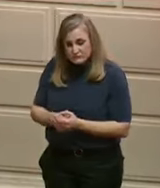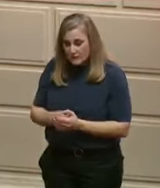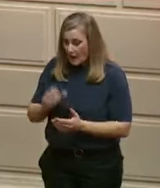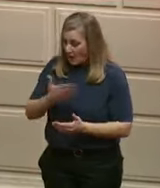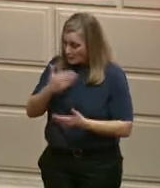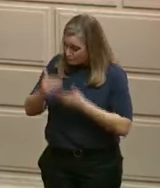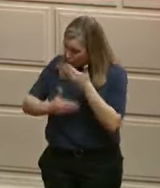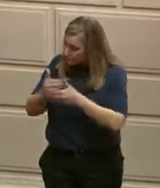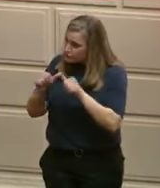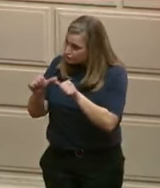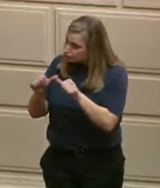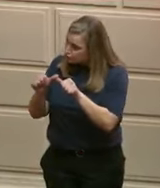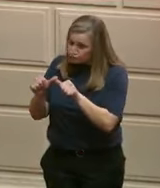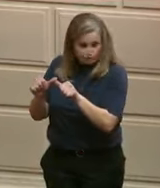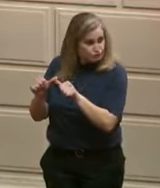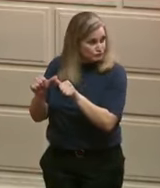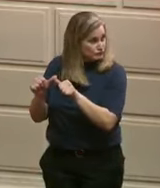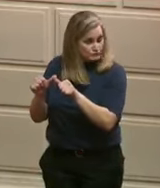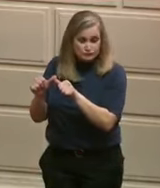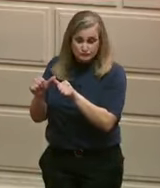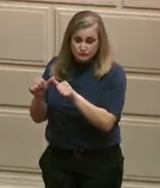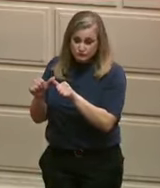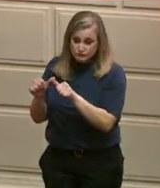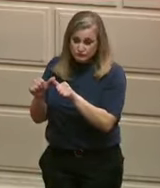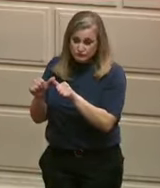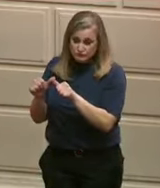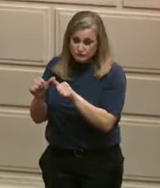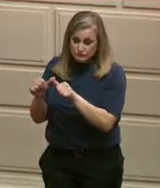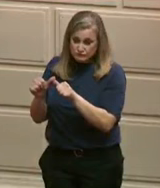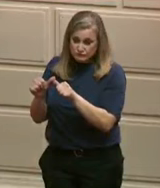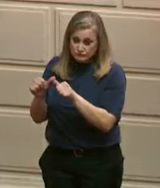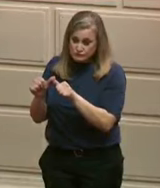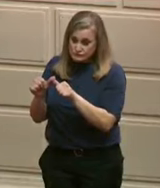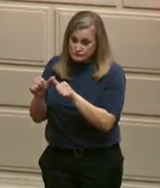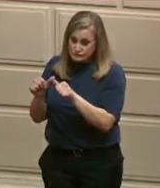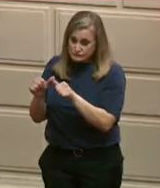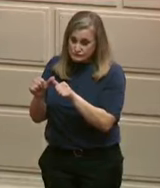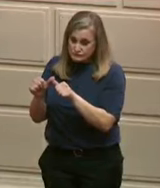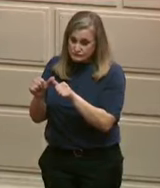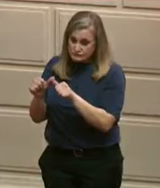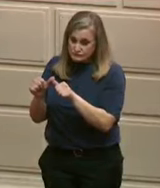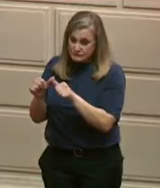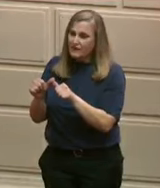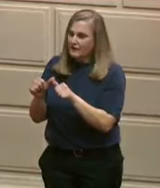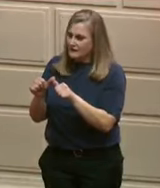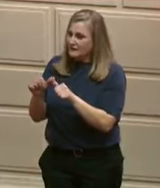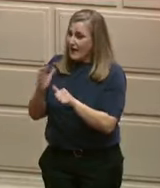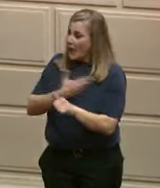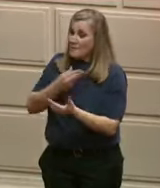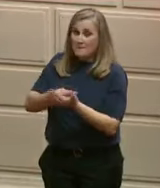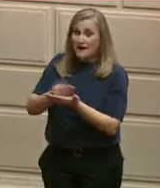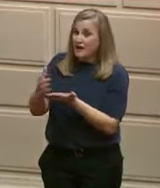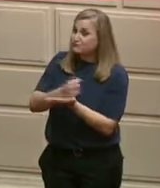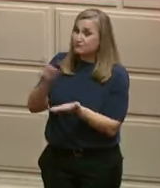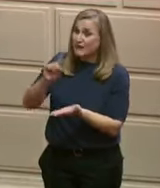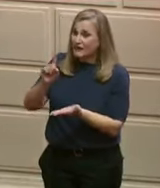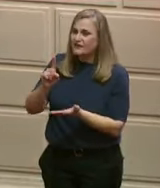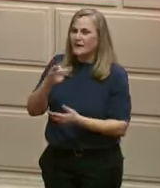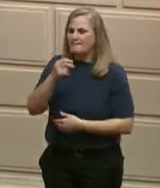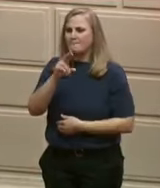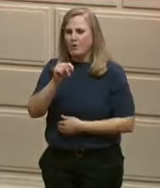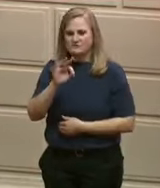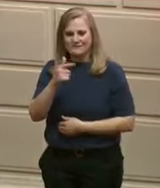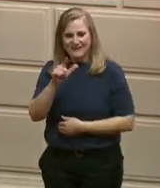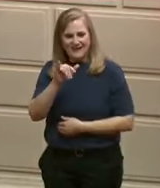We're making the biggest investment in the Port of Galilee in decades. Galilee isn't just the home of